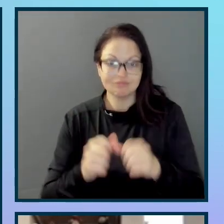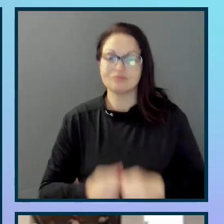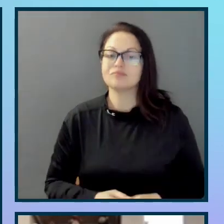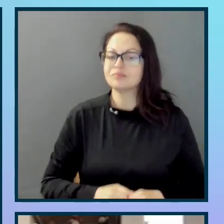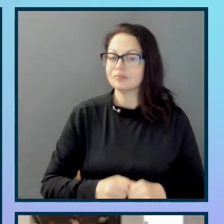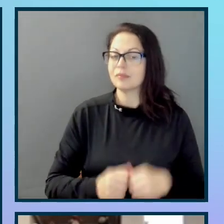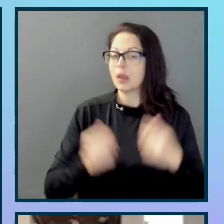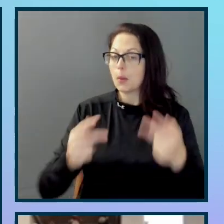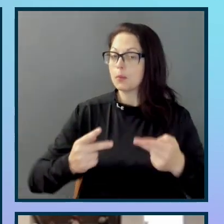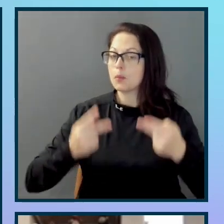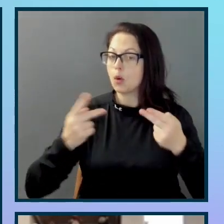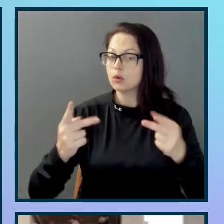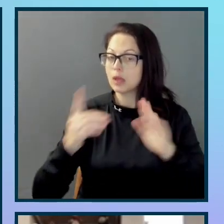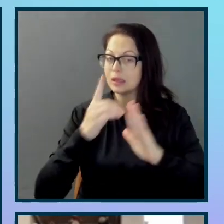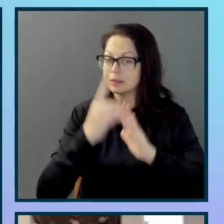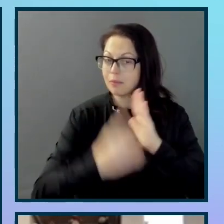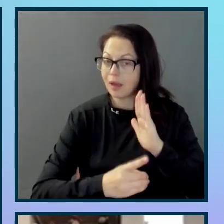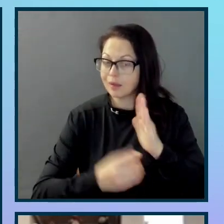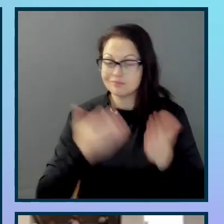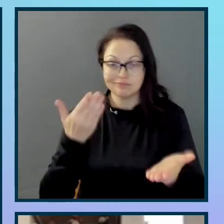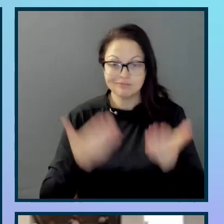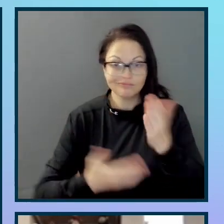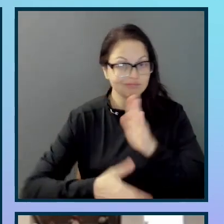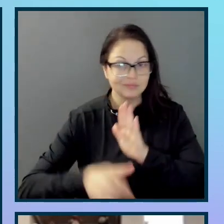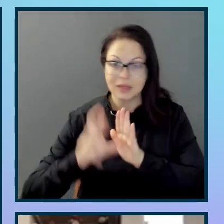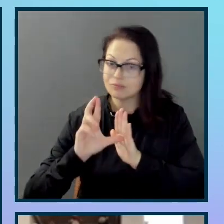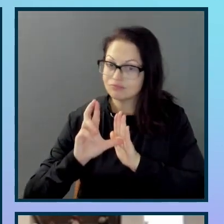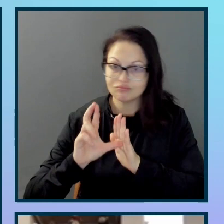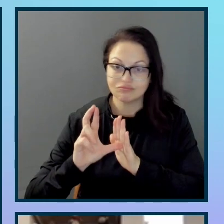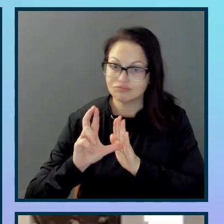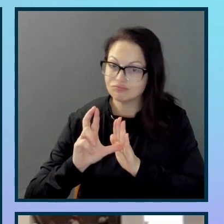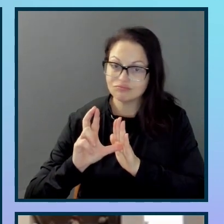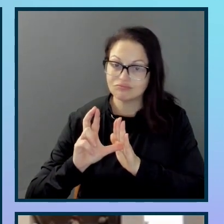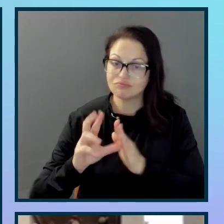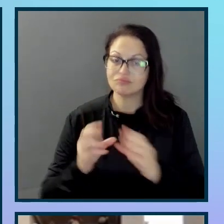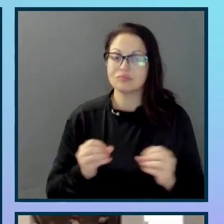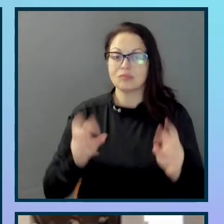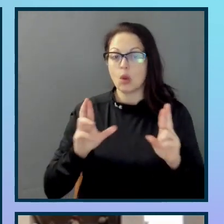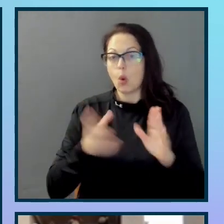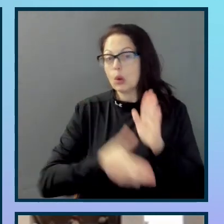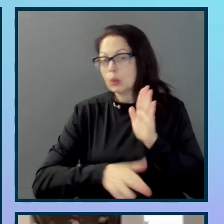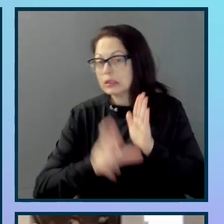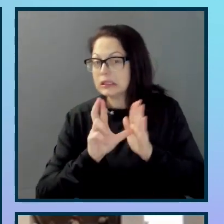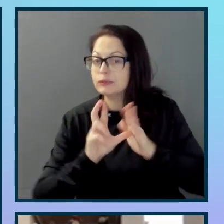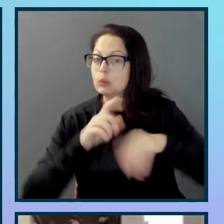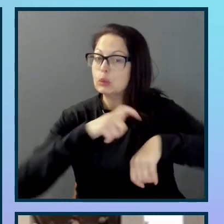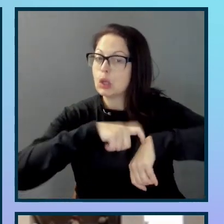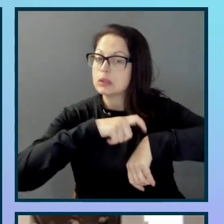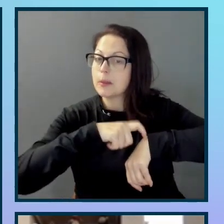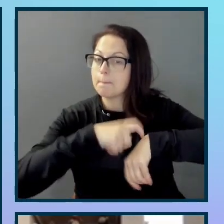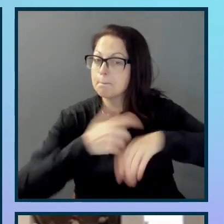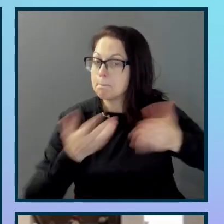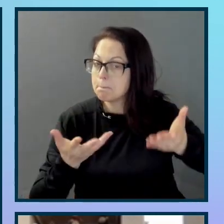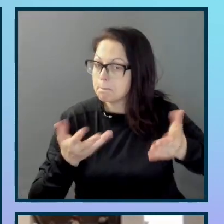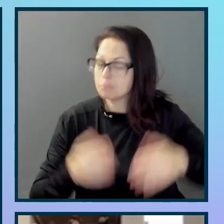Proposals and designs might not get reviewed or reviewed in a timely manner when they are submitted.